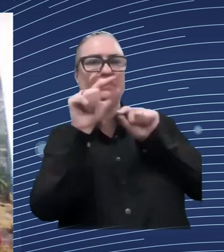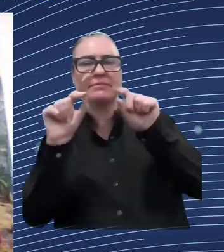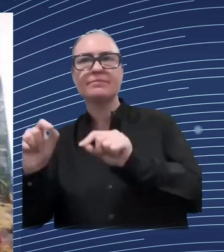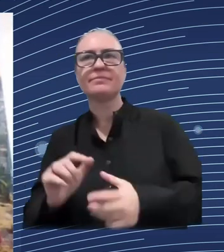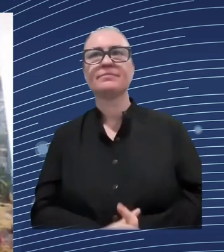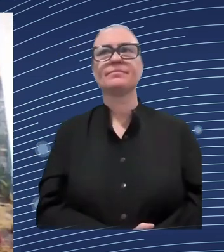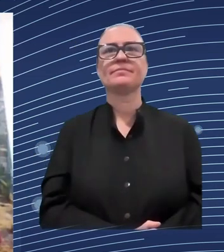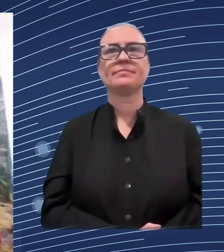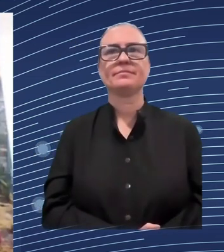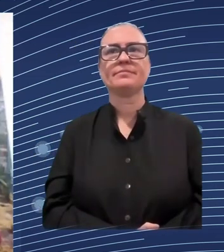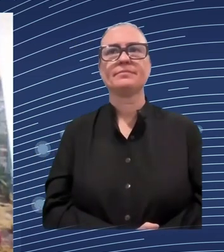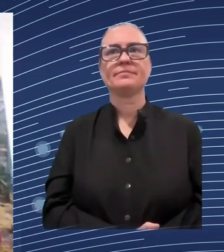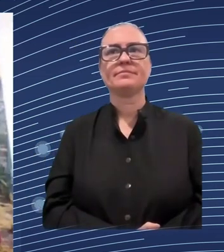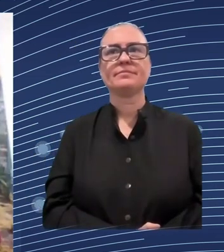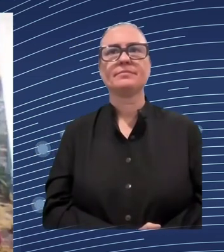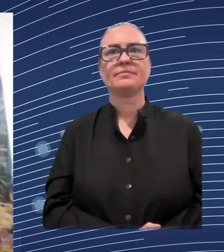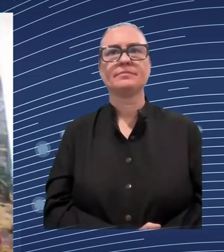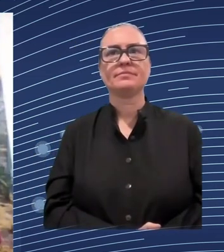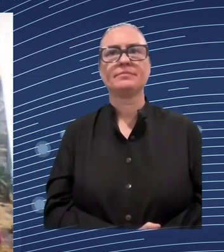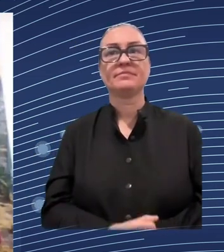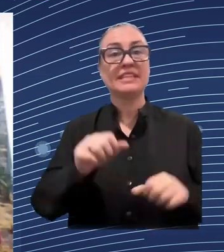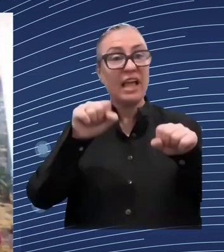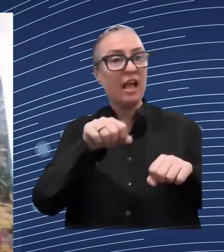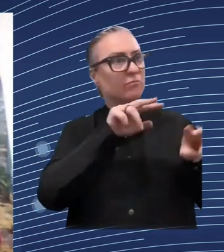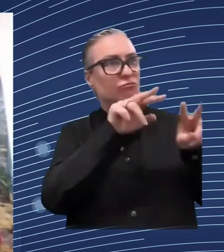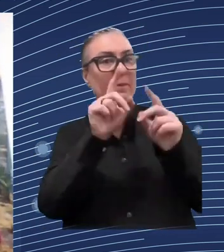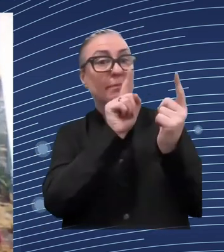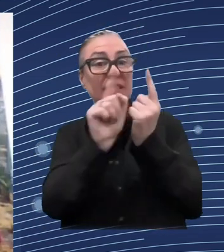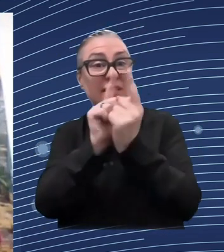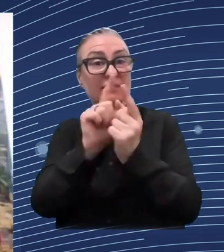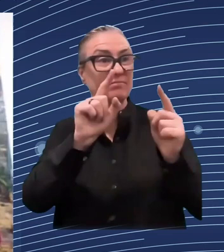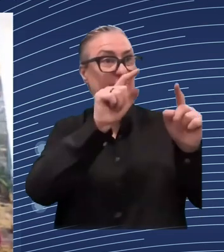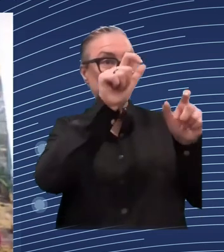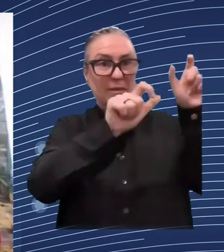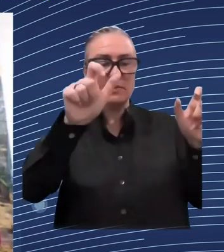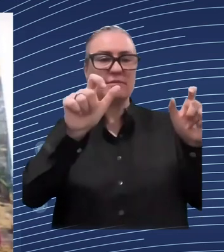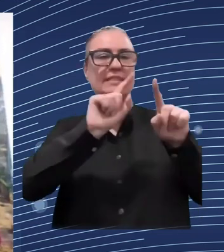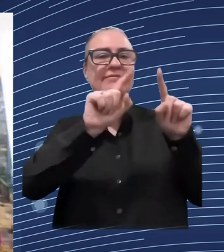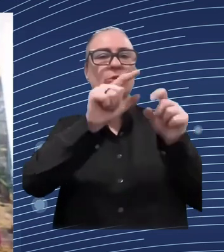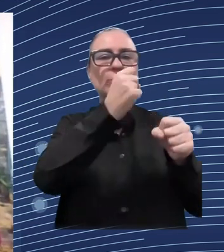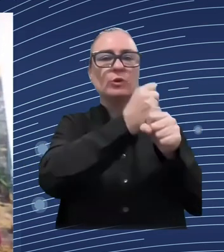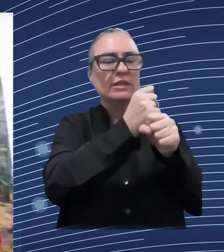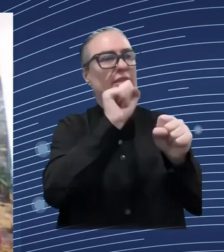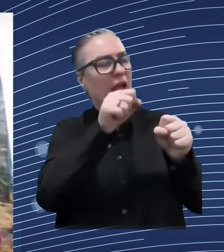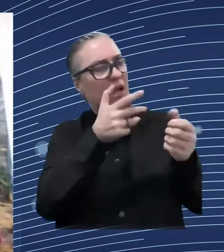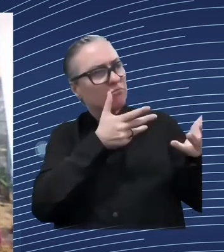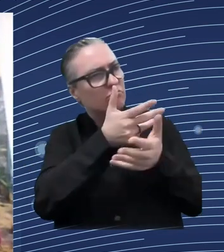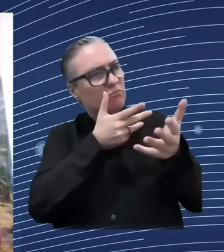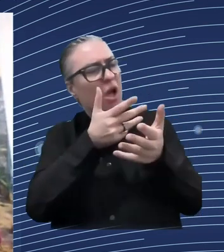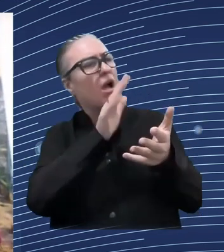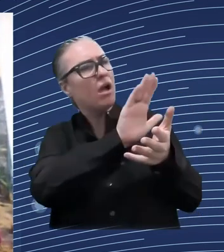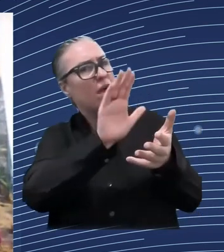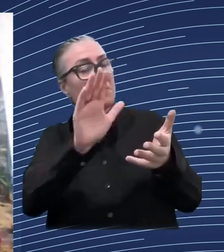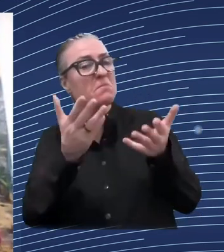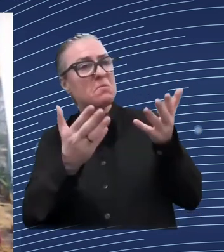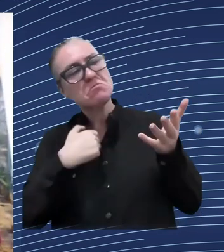support centers in regions and uh as part of this project we have this special national school for entrepreneurs and